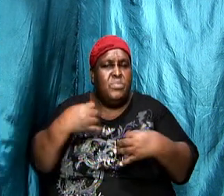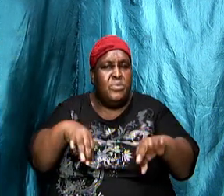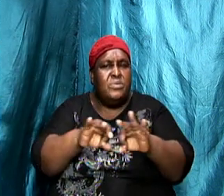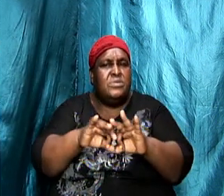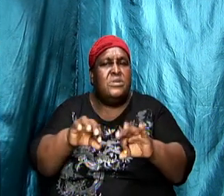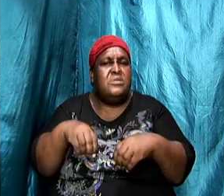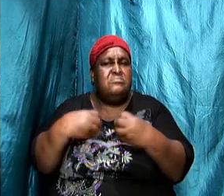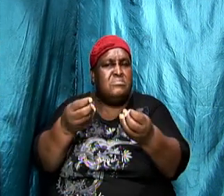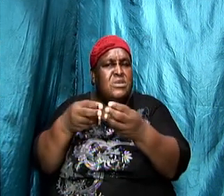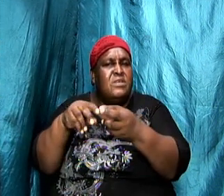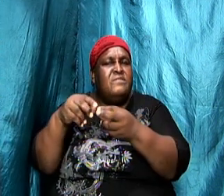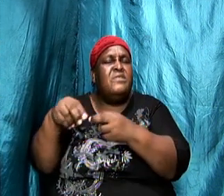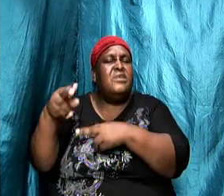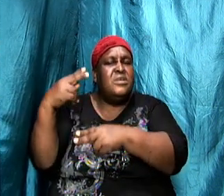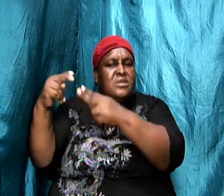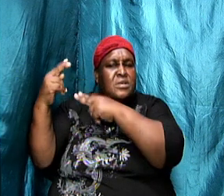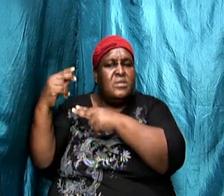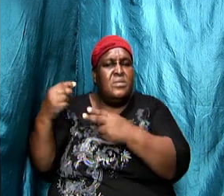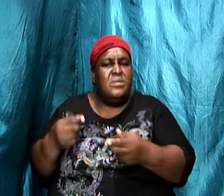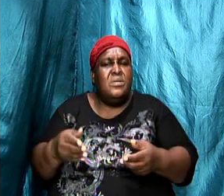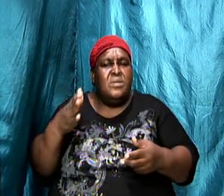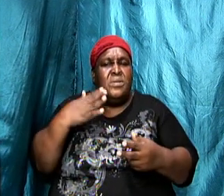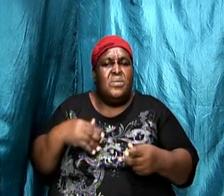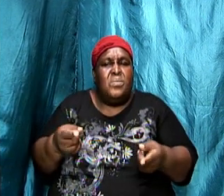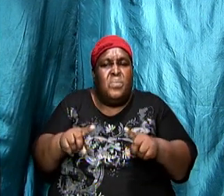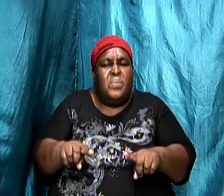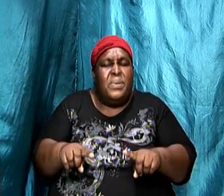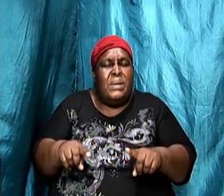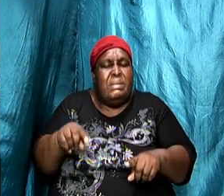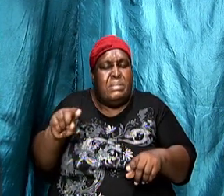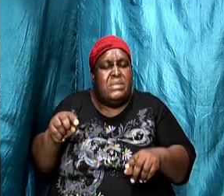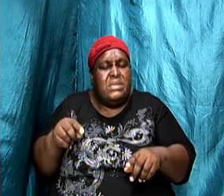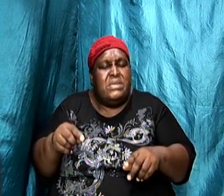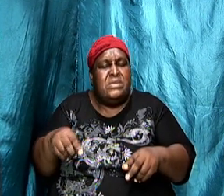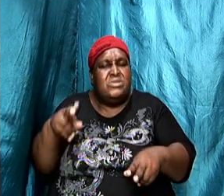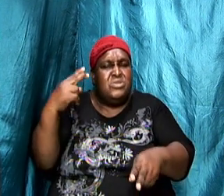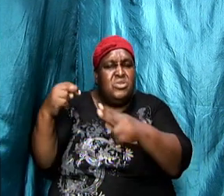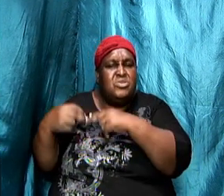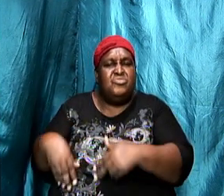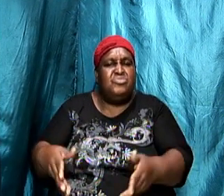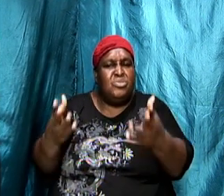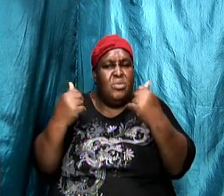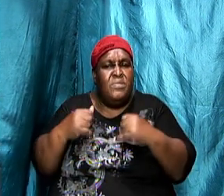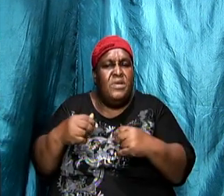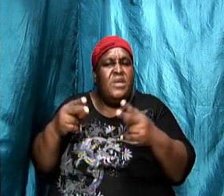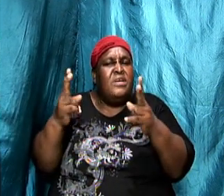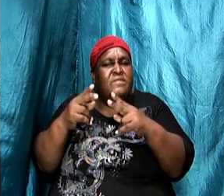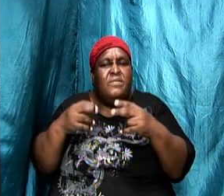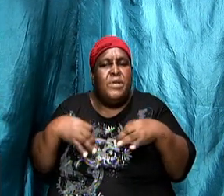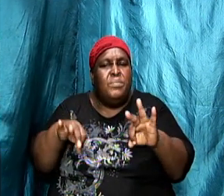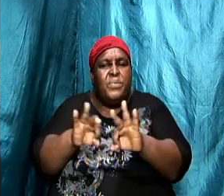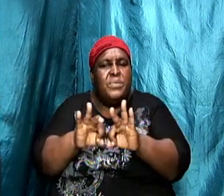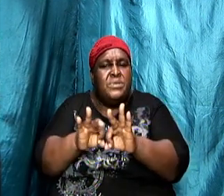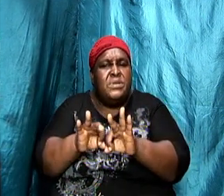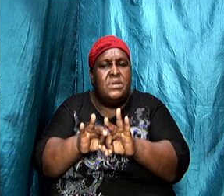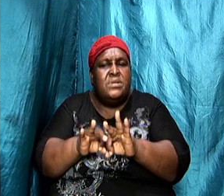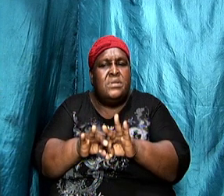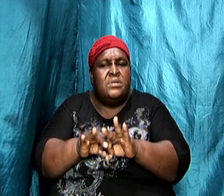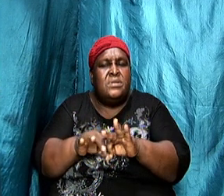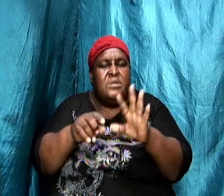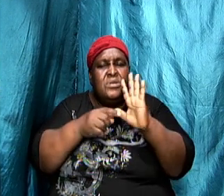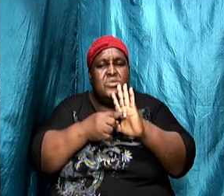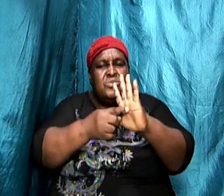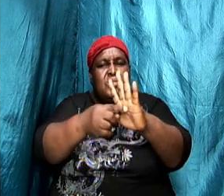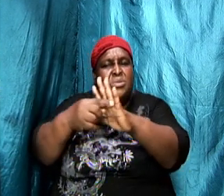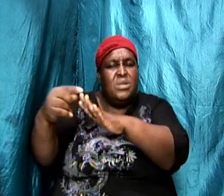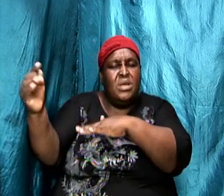that history comes in very important it shows us the atmosphere